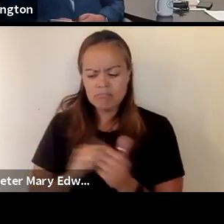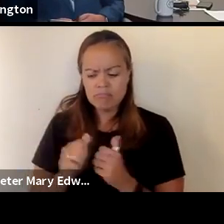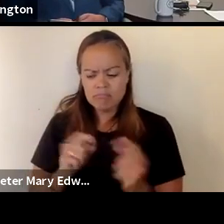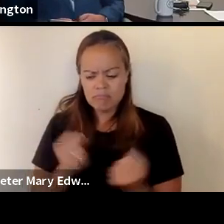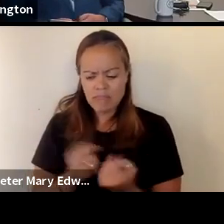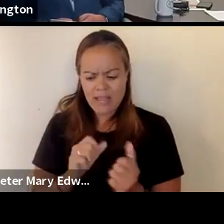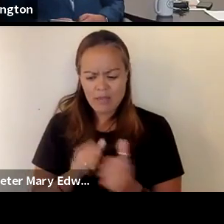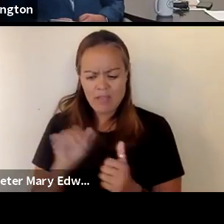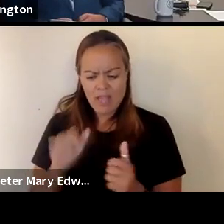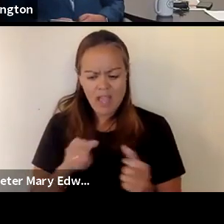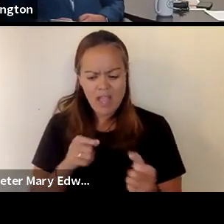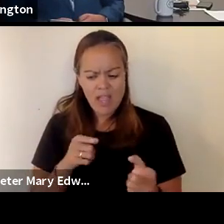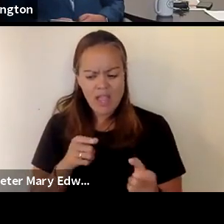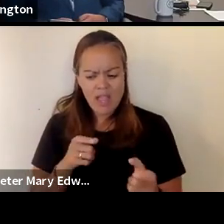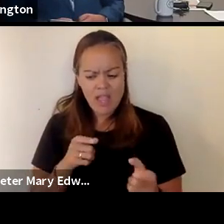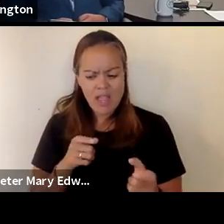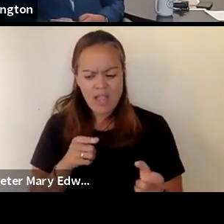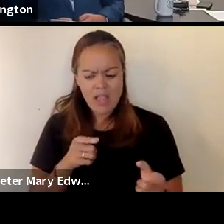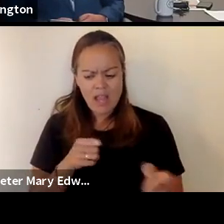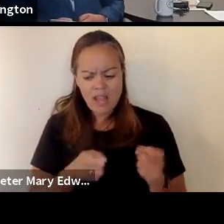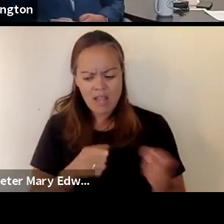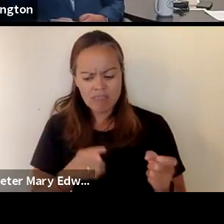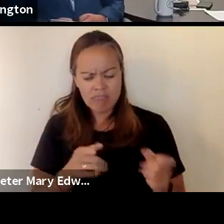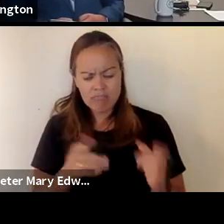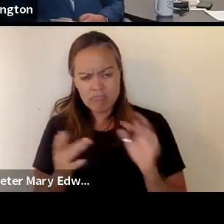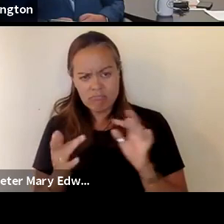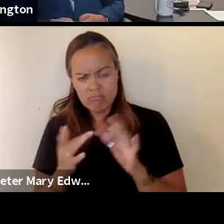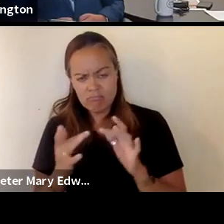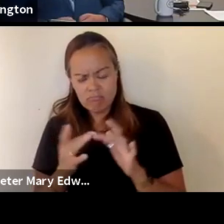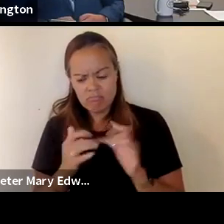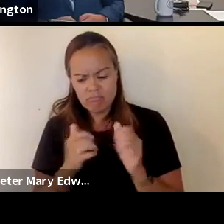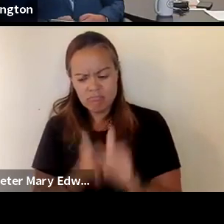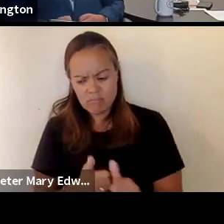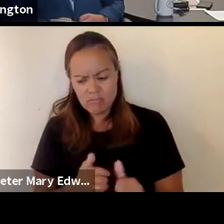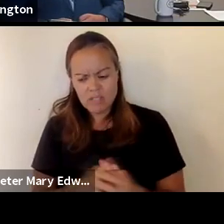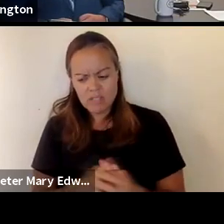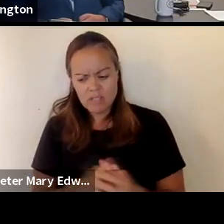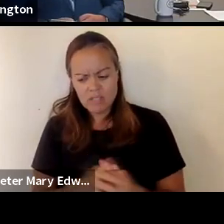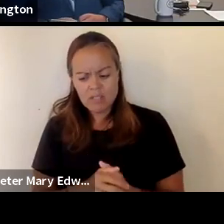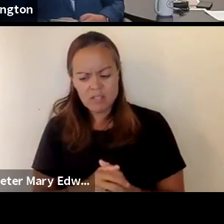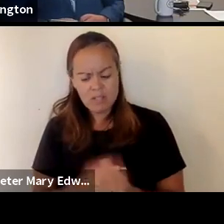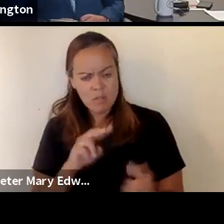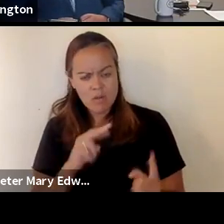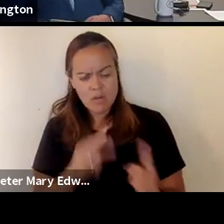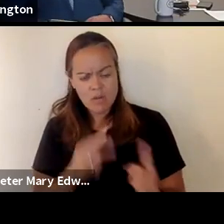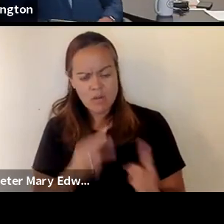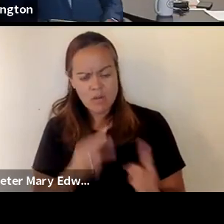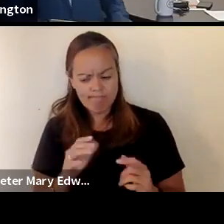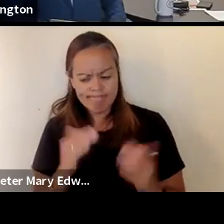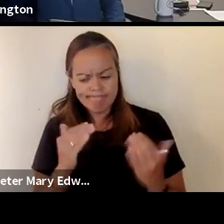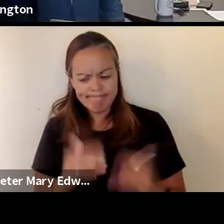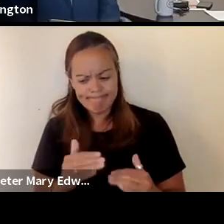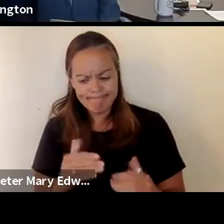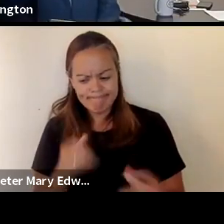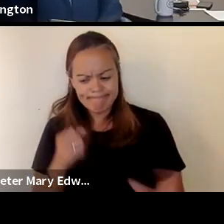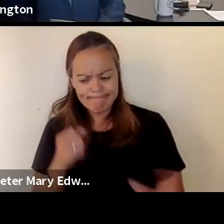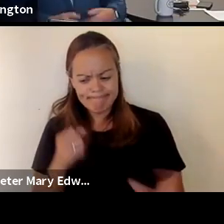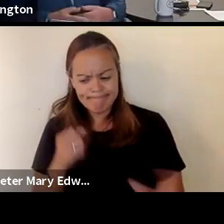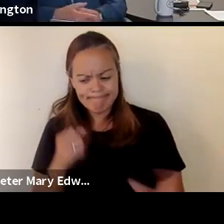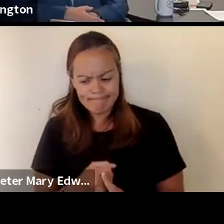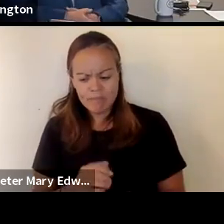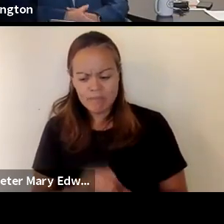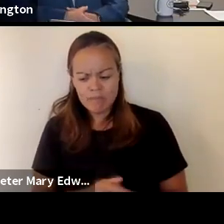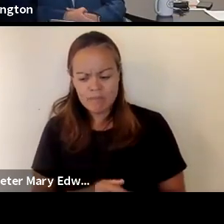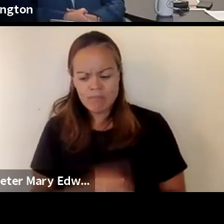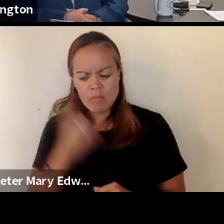that handled from a contact tracing and the perspective of just trying to limit the impact i'm wondering if